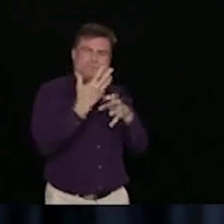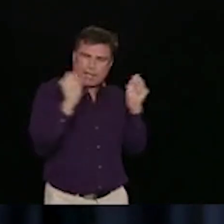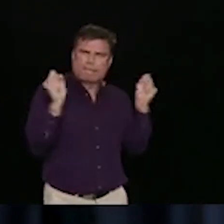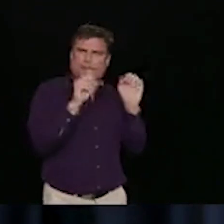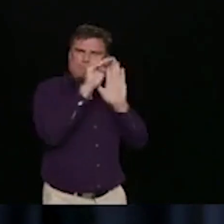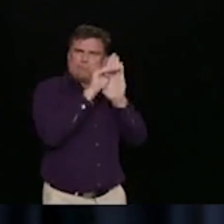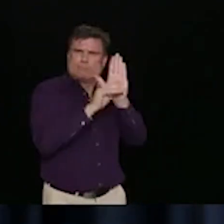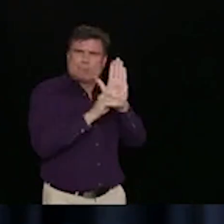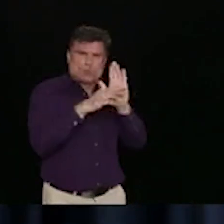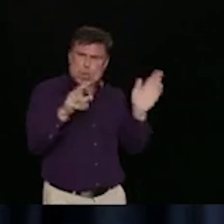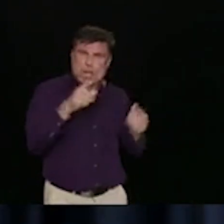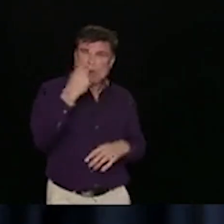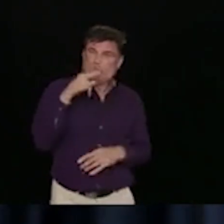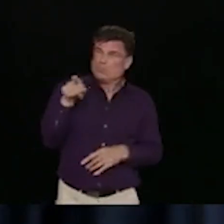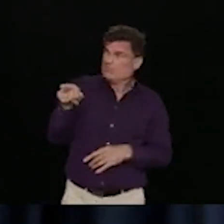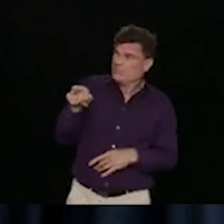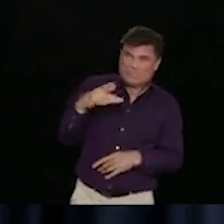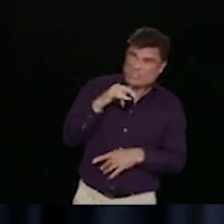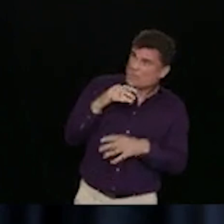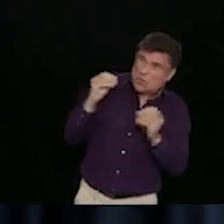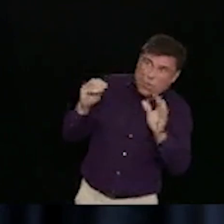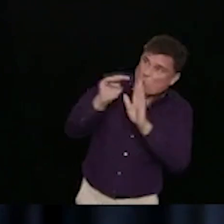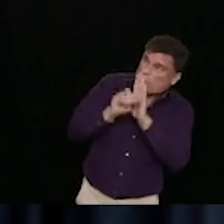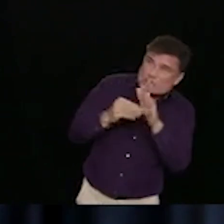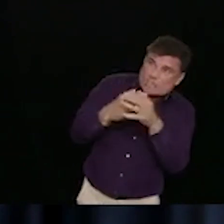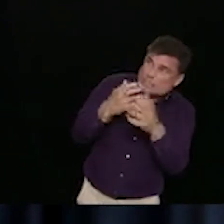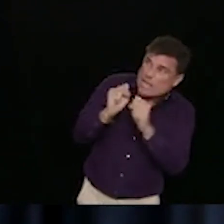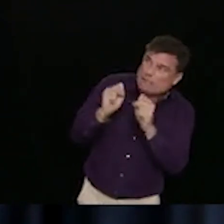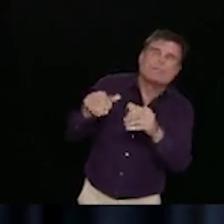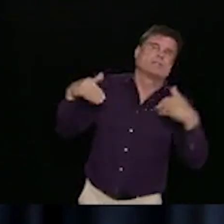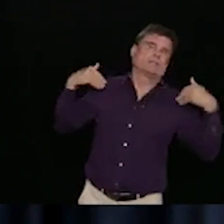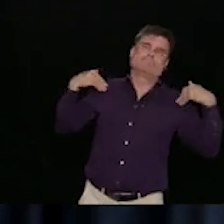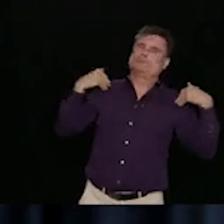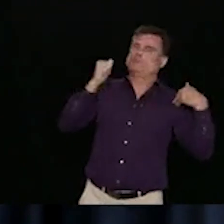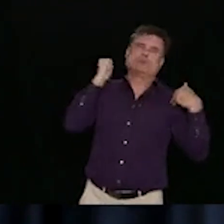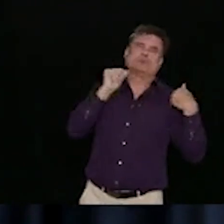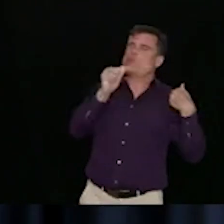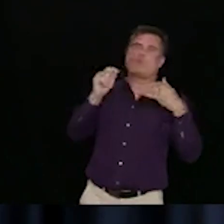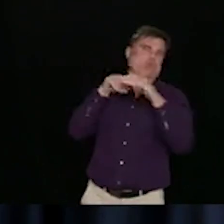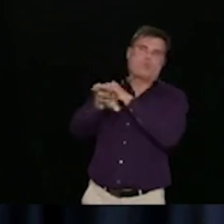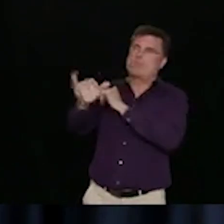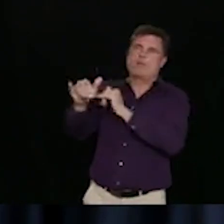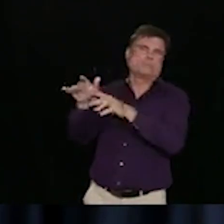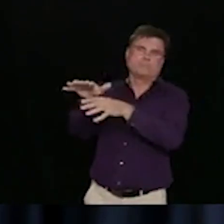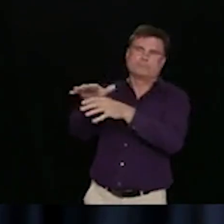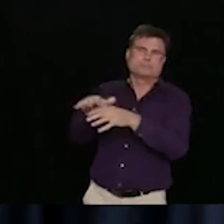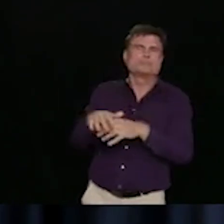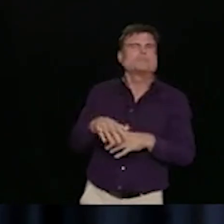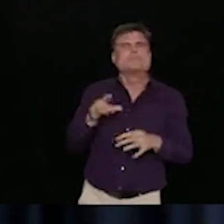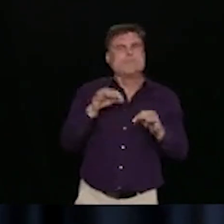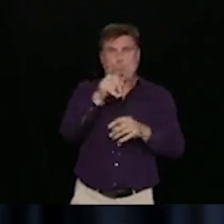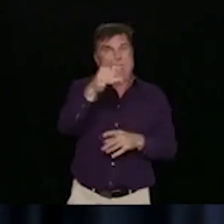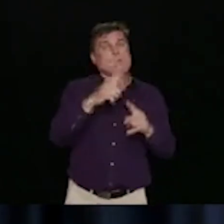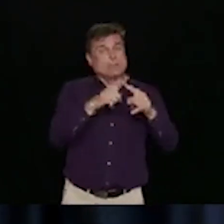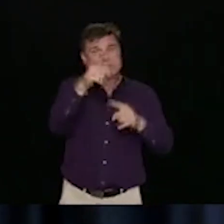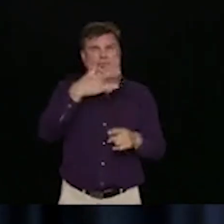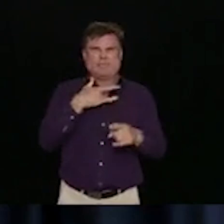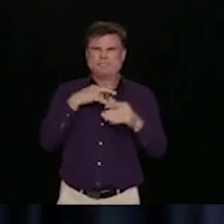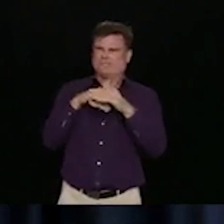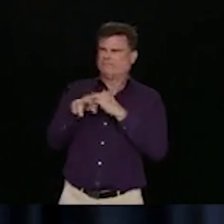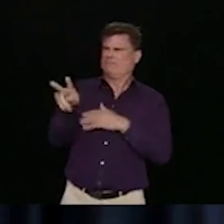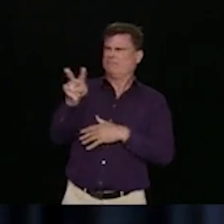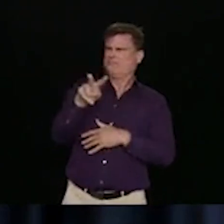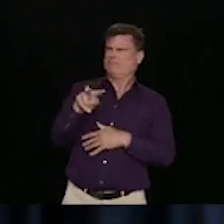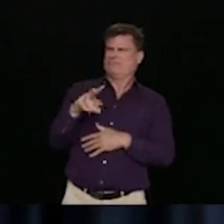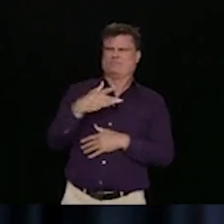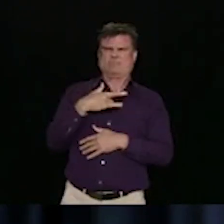that we are following the rules when we do go. If you have concerns as well, you can talk to local public health health, if you are a member of the public with a